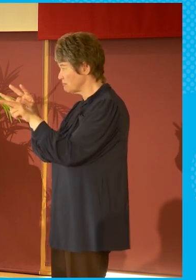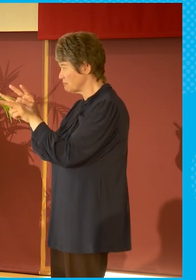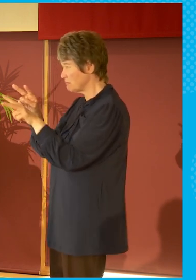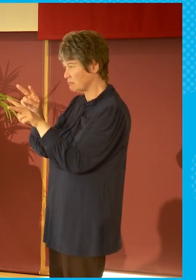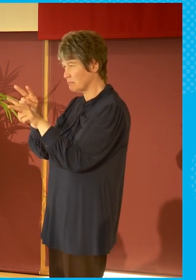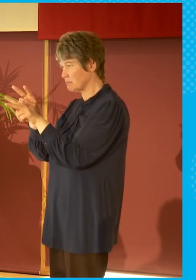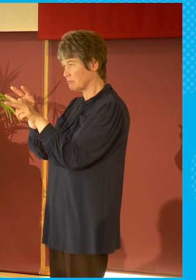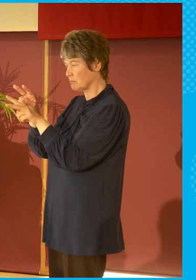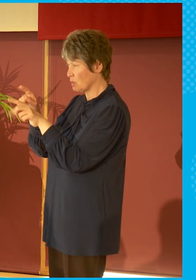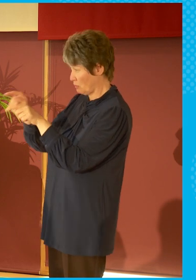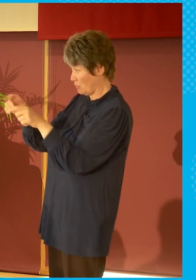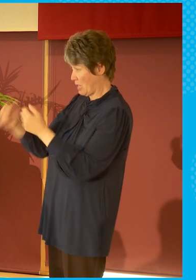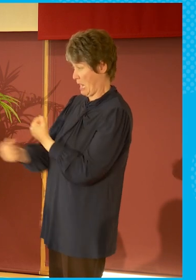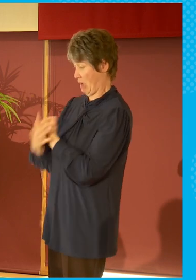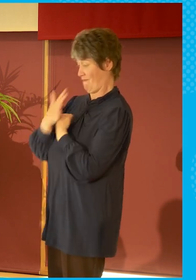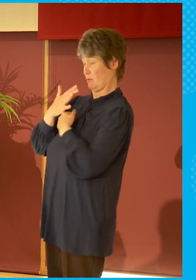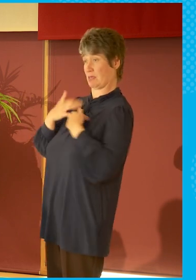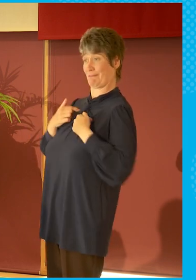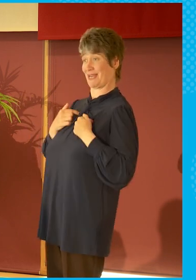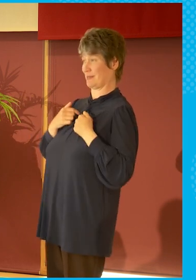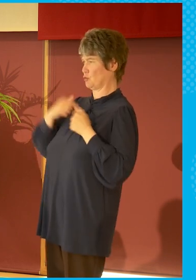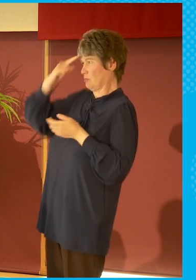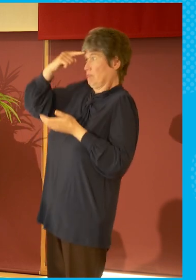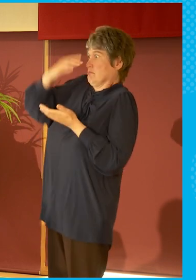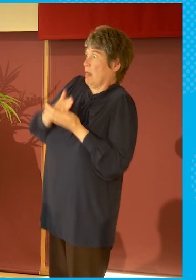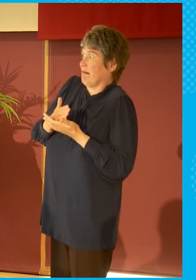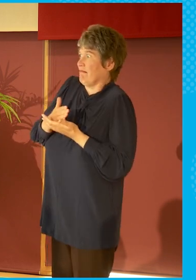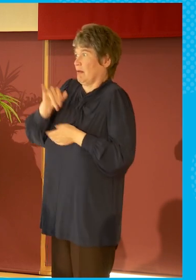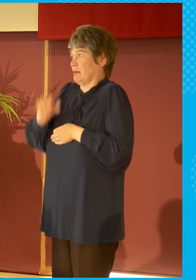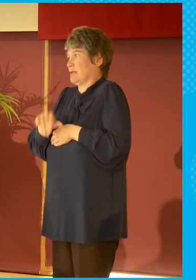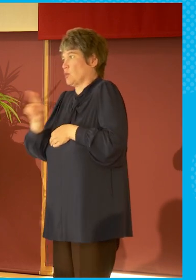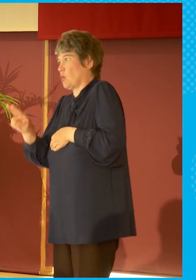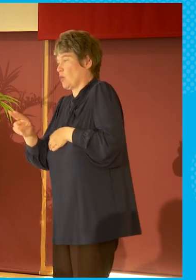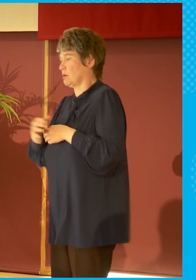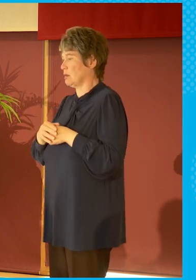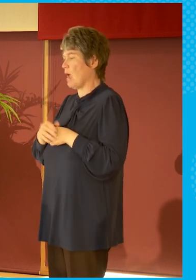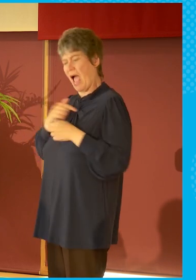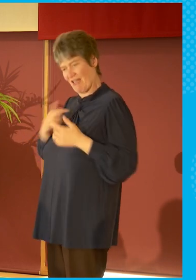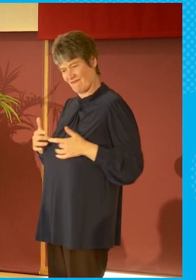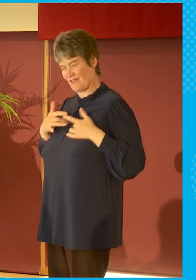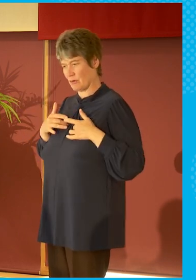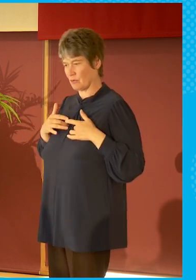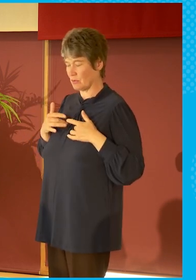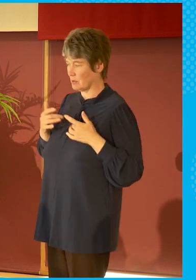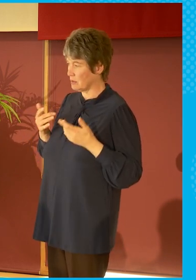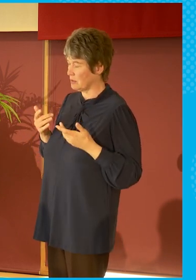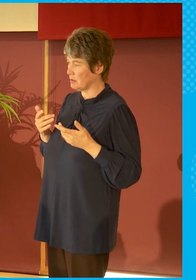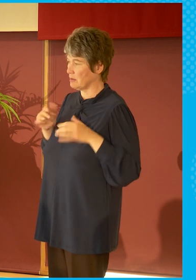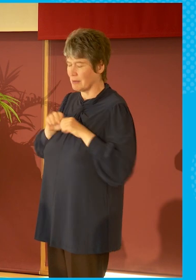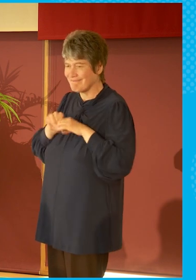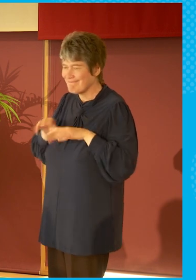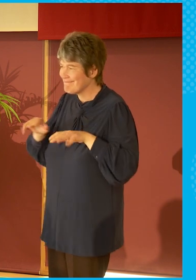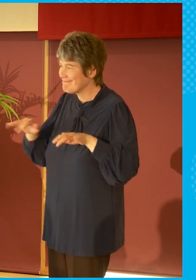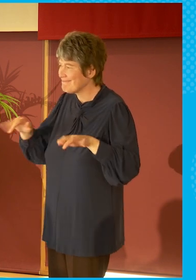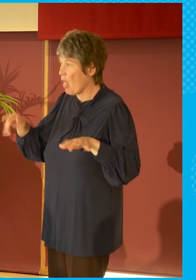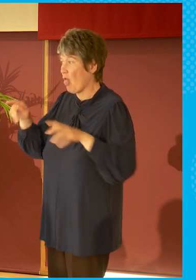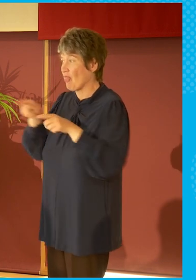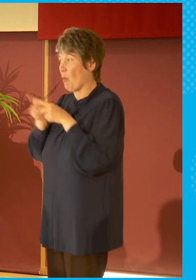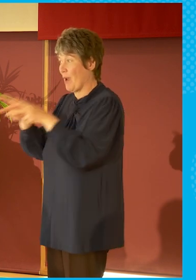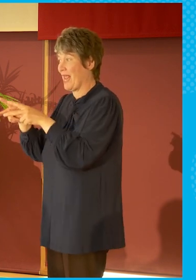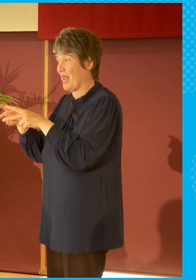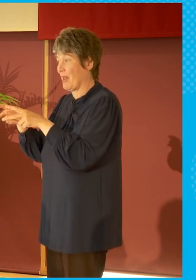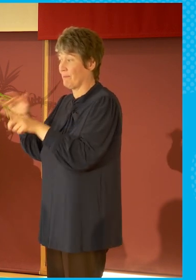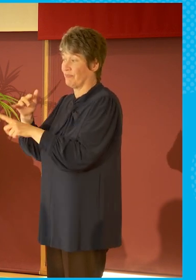course, that's where the kind of fragmentation that's been going on and the way in which algorithms may indeed